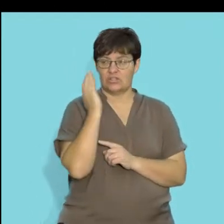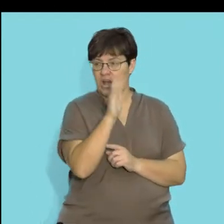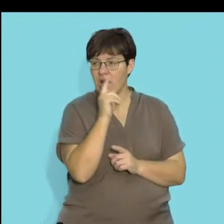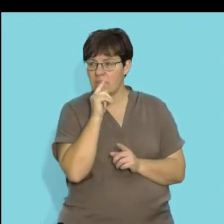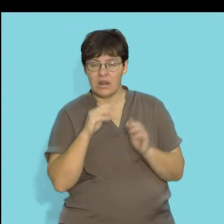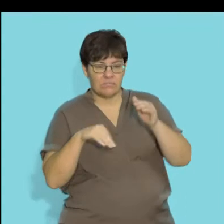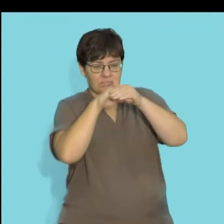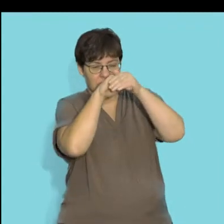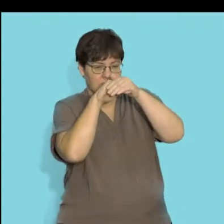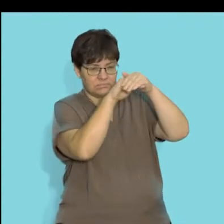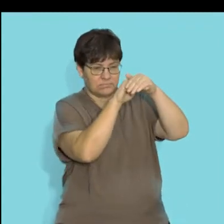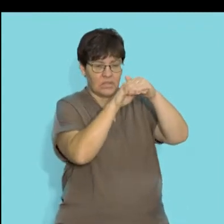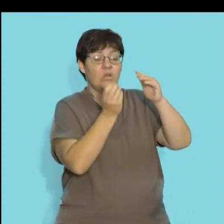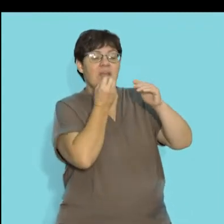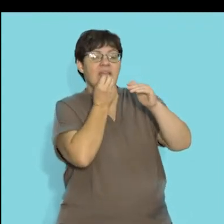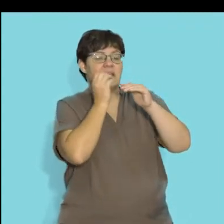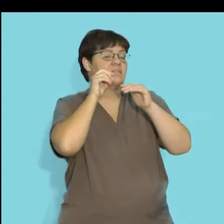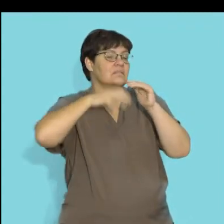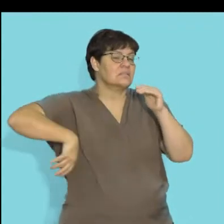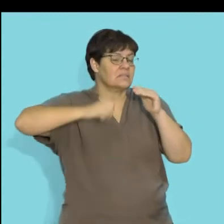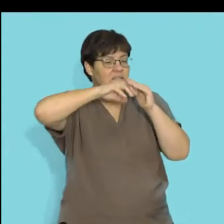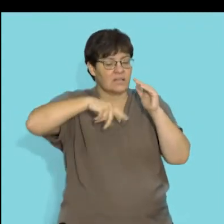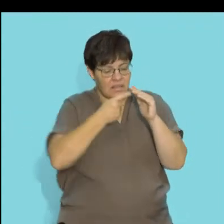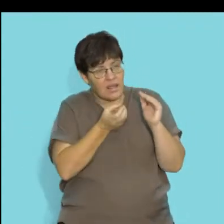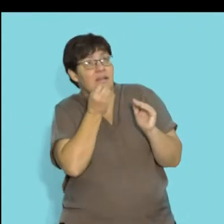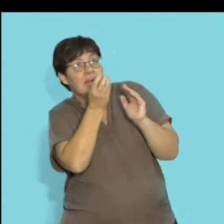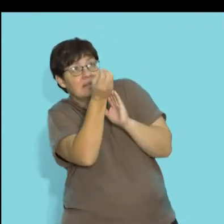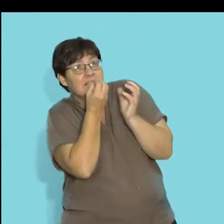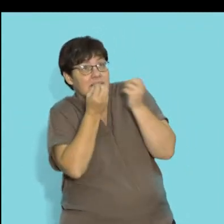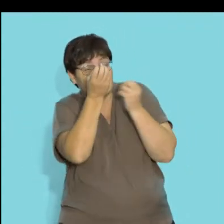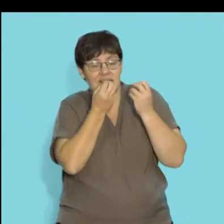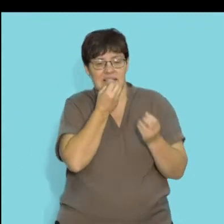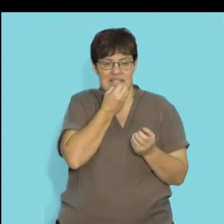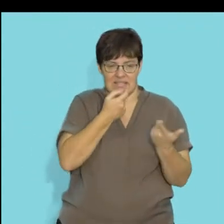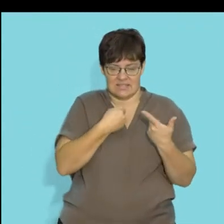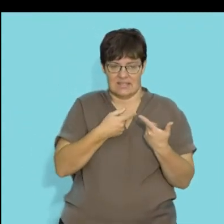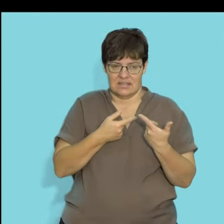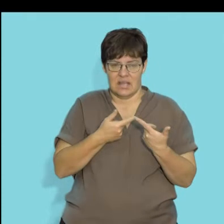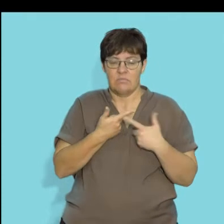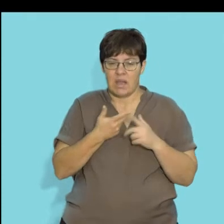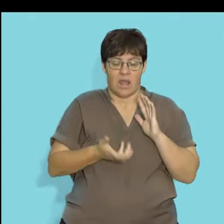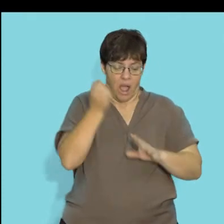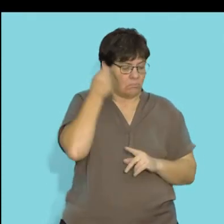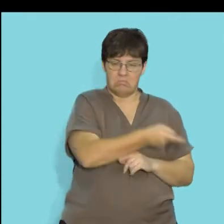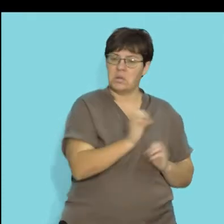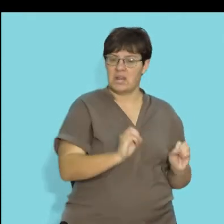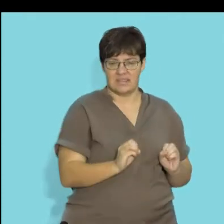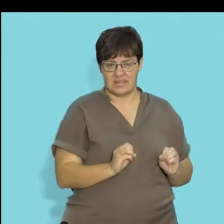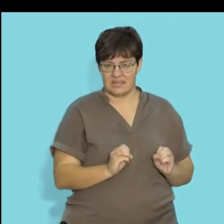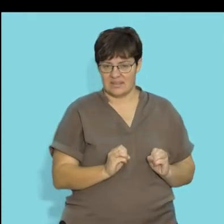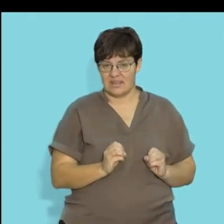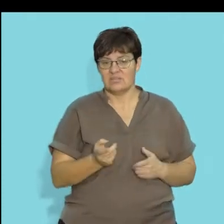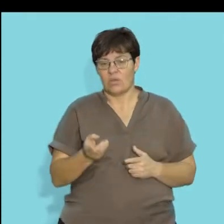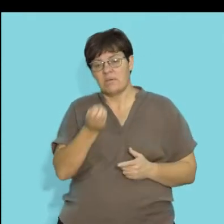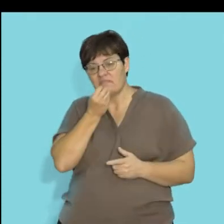live off and they stick against shark and as the shark feeds, these bits of food that leave the